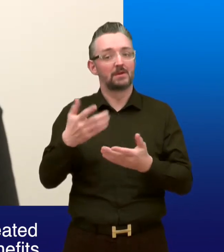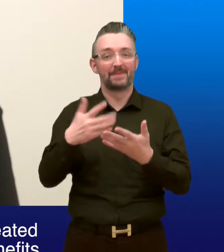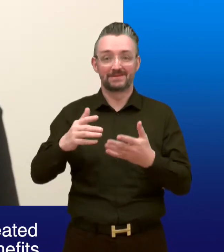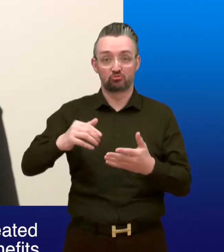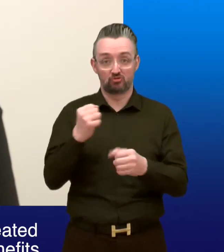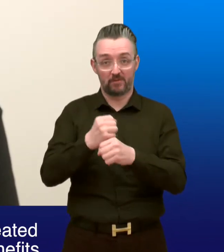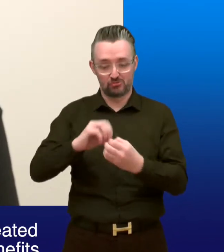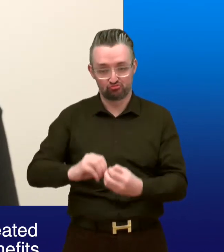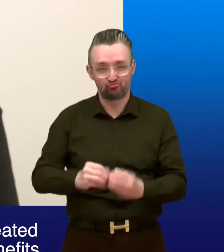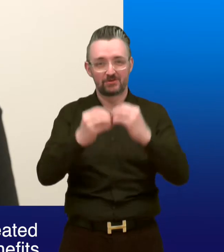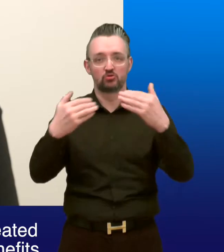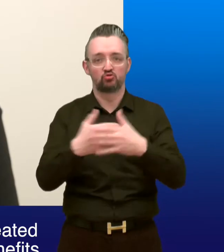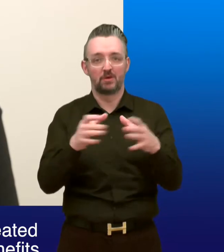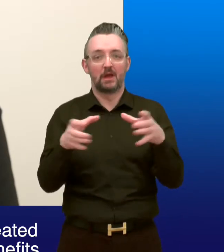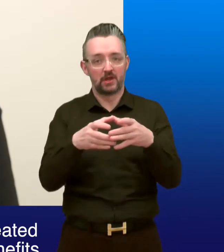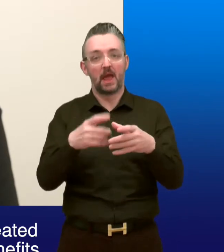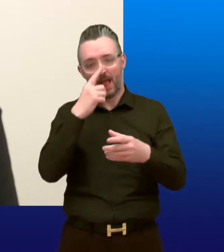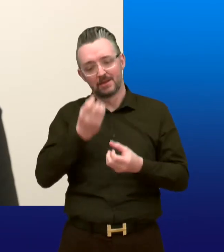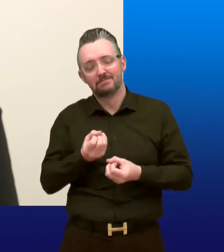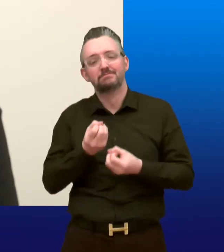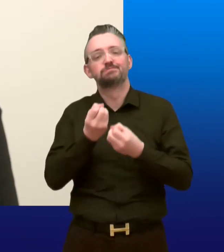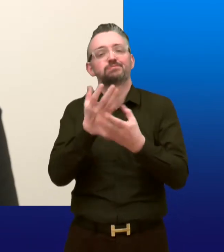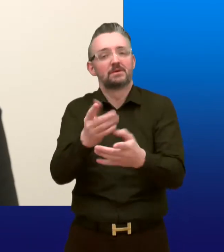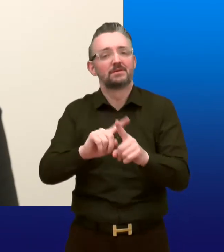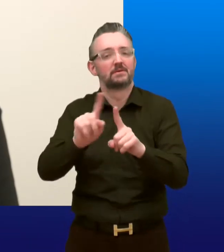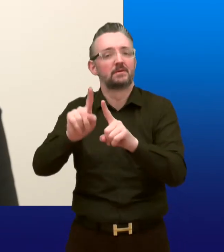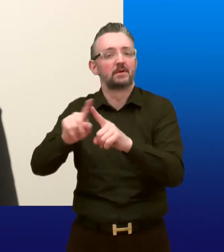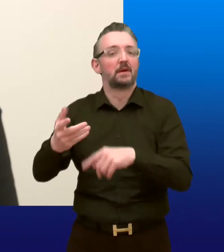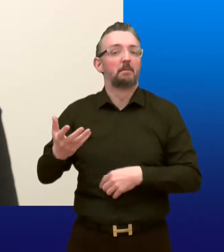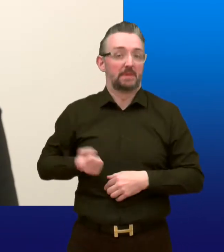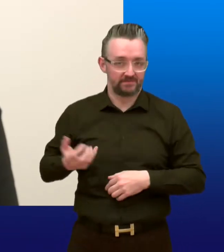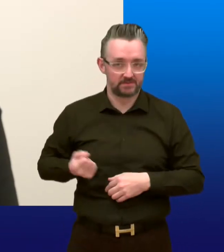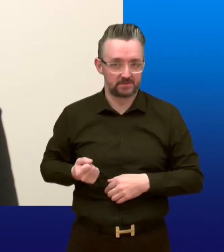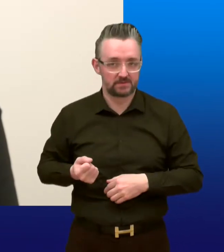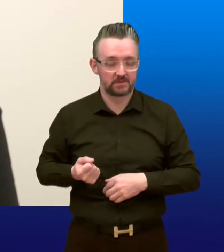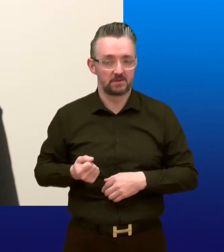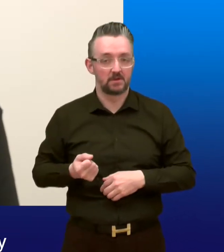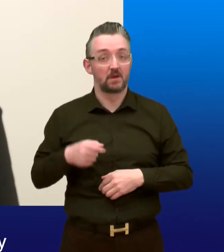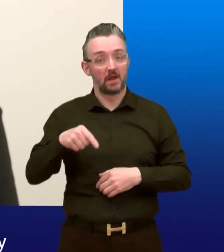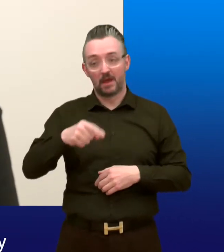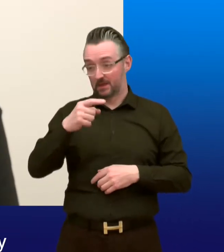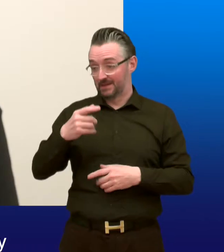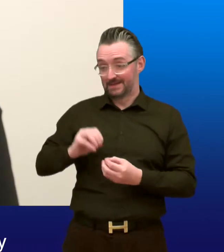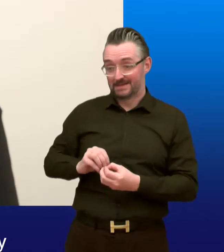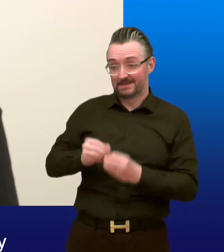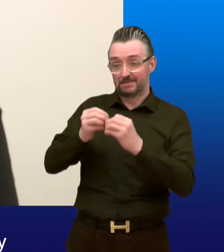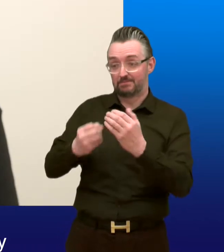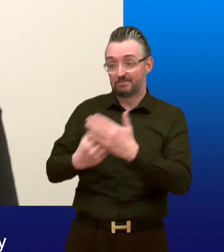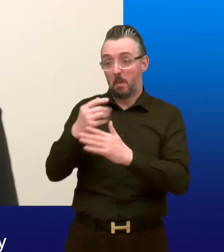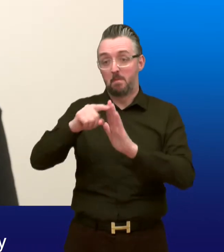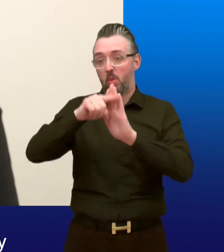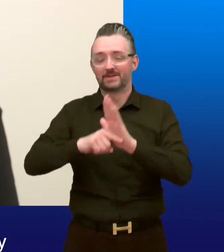agency created by the Scottish Government to deliver benefits in a way that is consistent with the approach outlined in our charter. It cannot develop Social